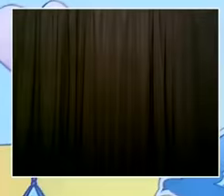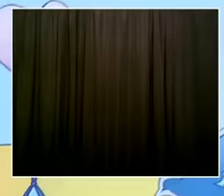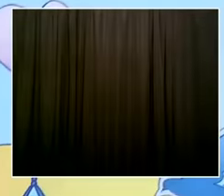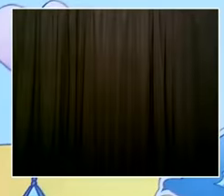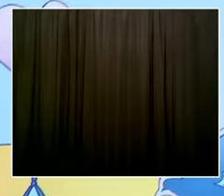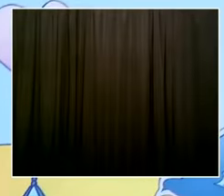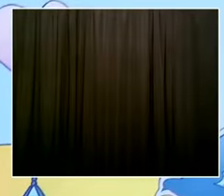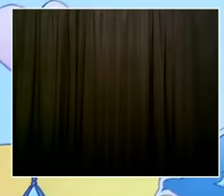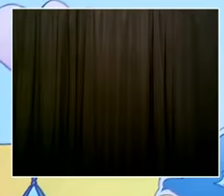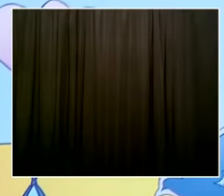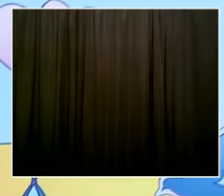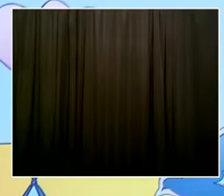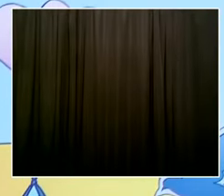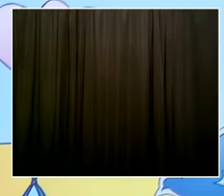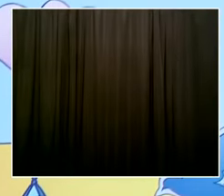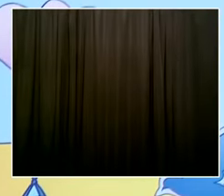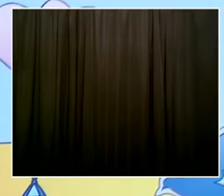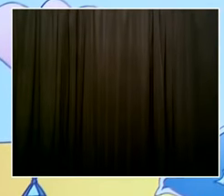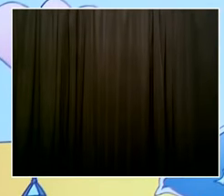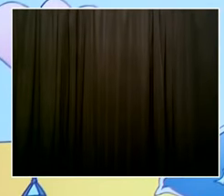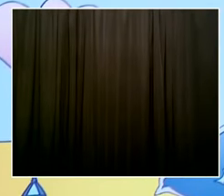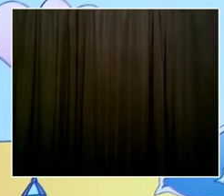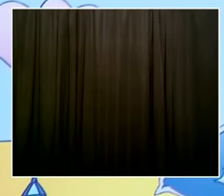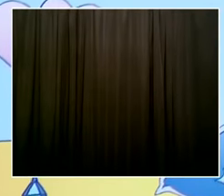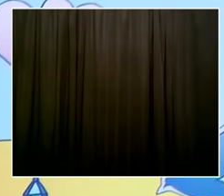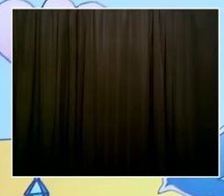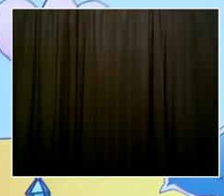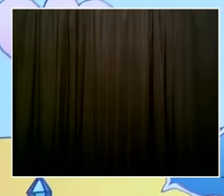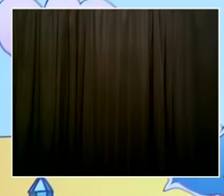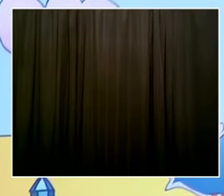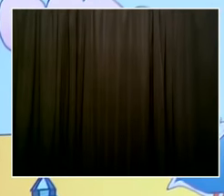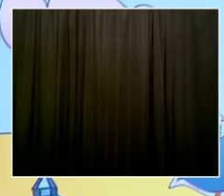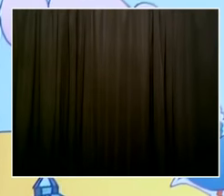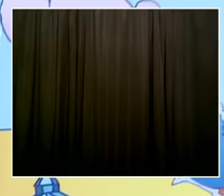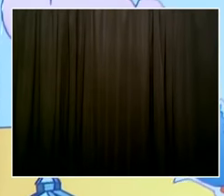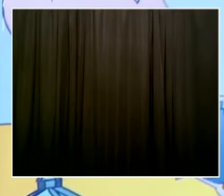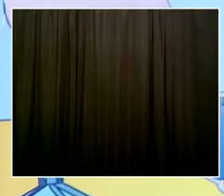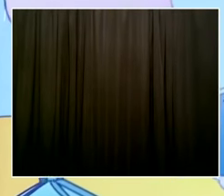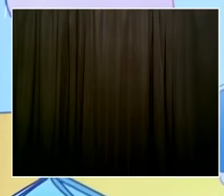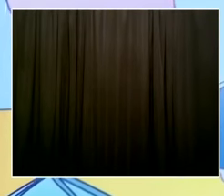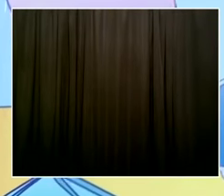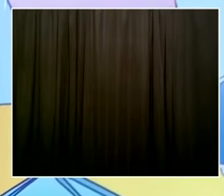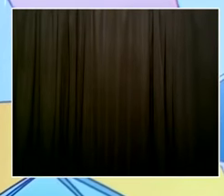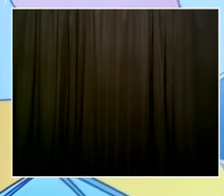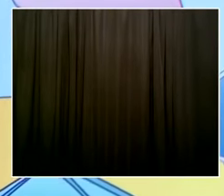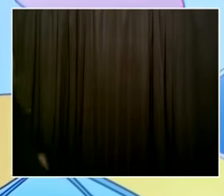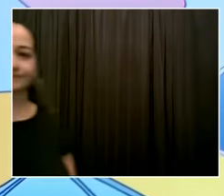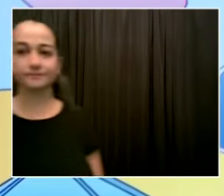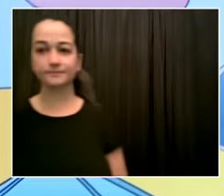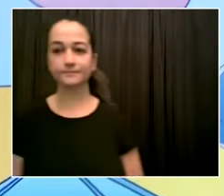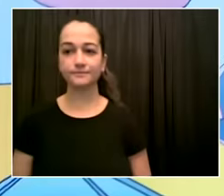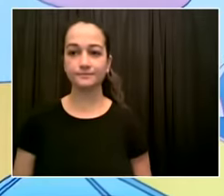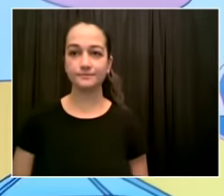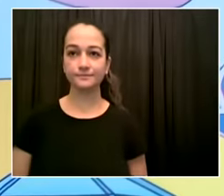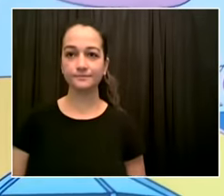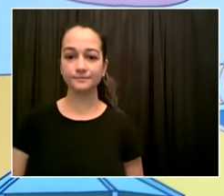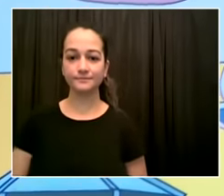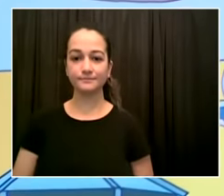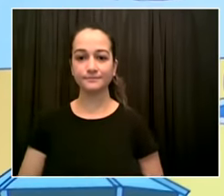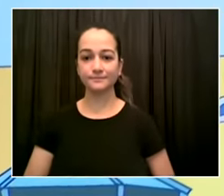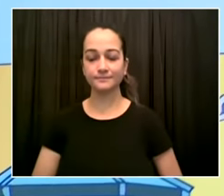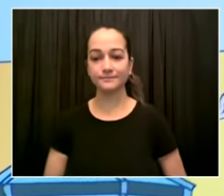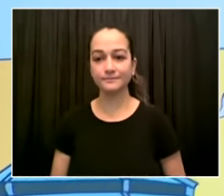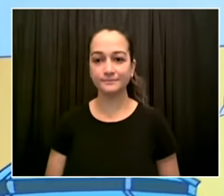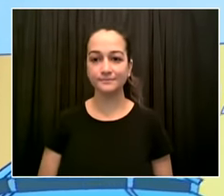all right good morning everybody live again from staten island here from borough hall really really happy to be here